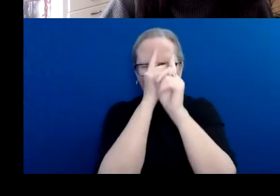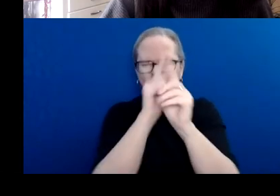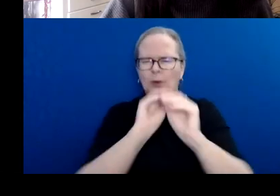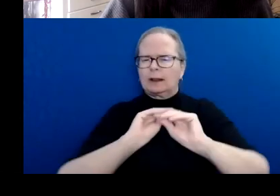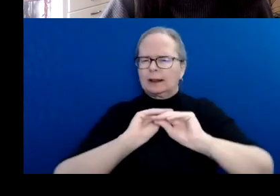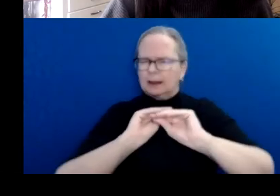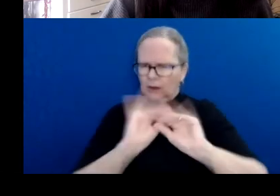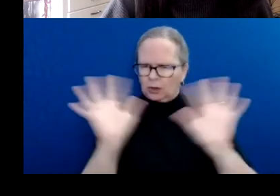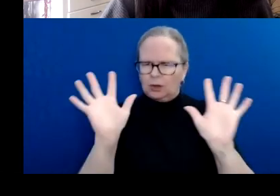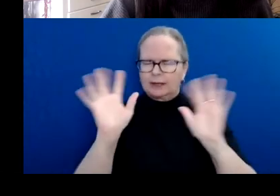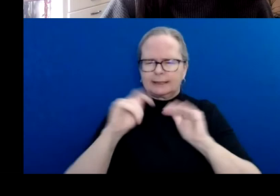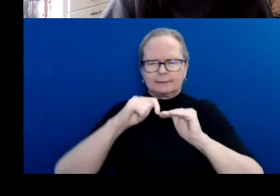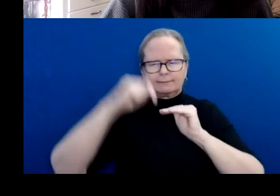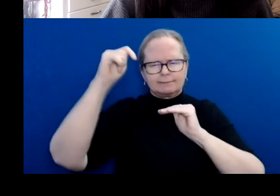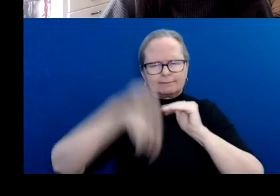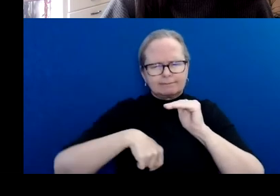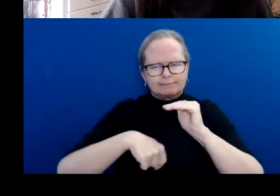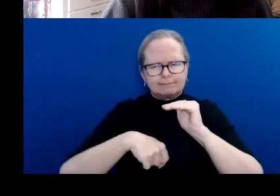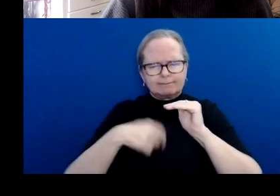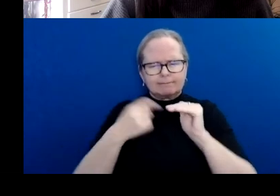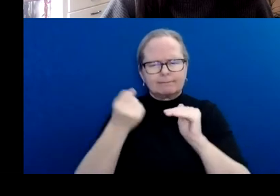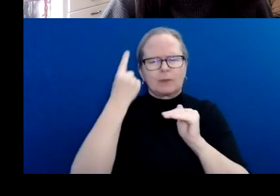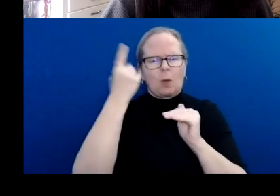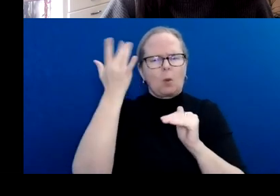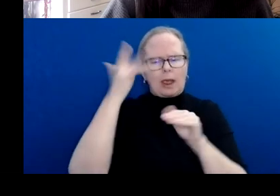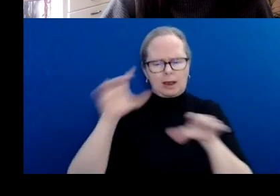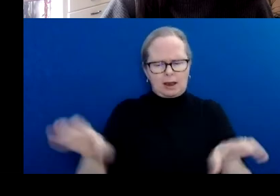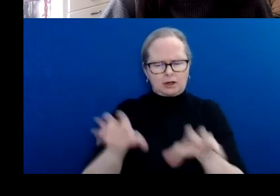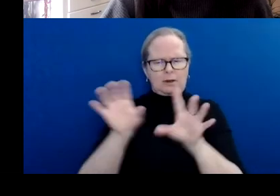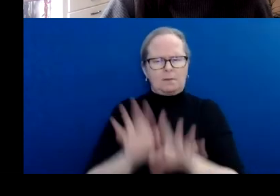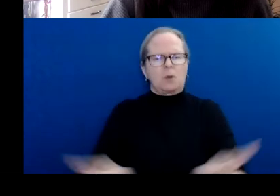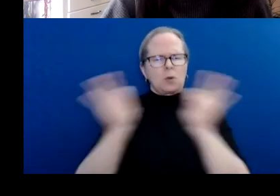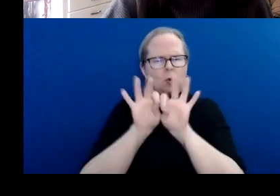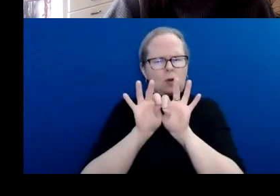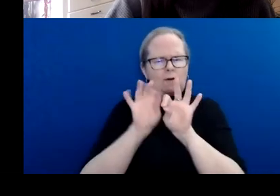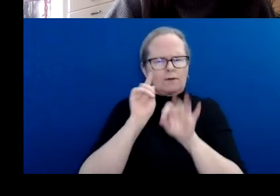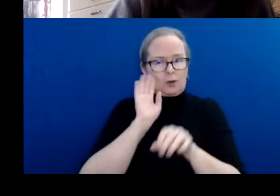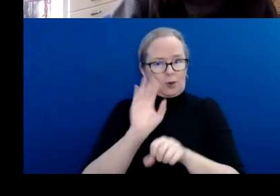activities are important to the artist at this stage of their practice or career.